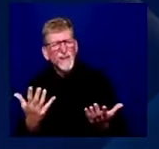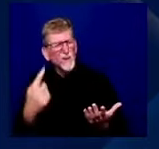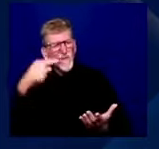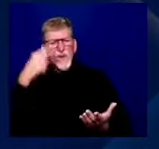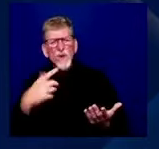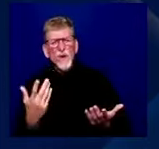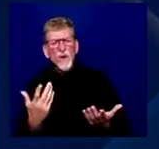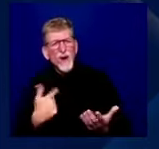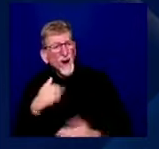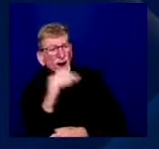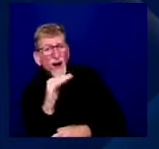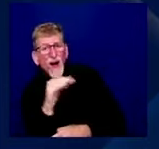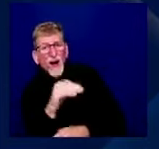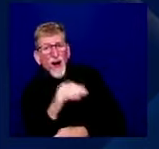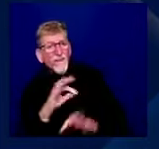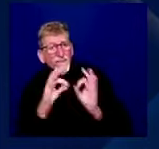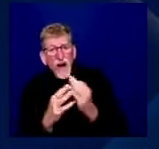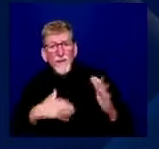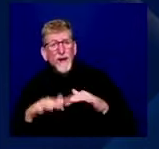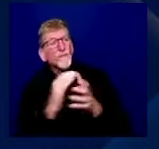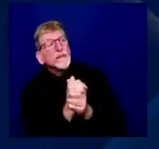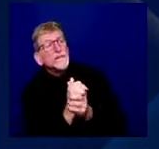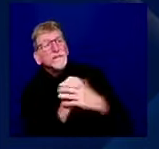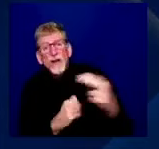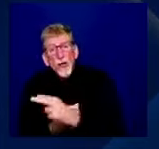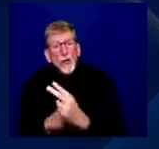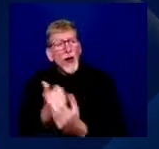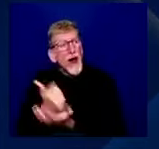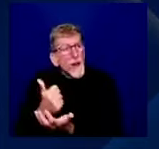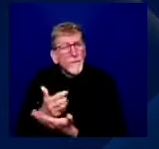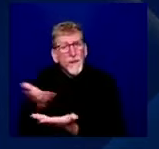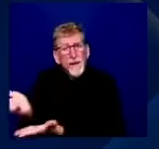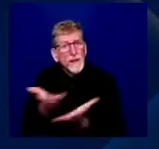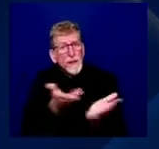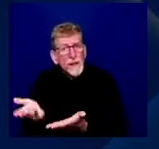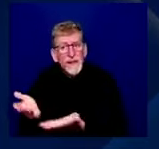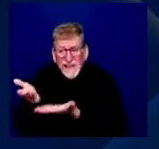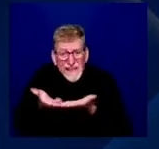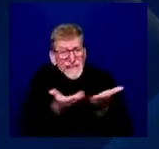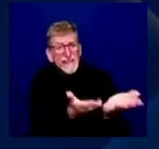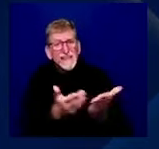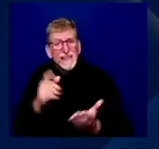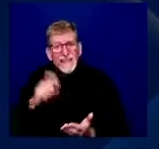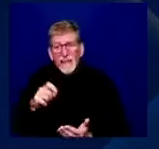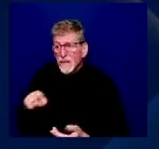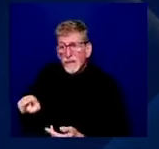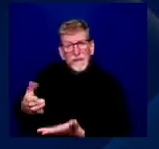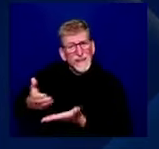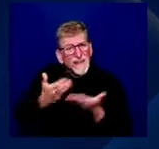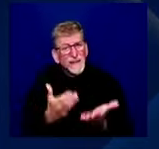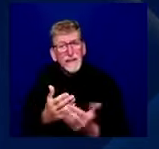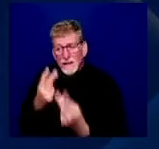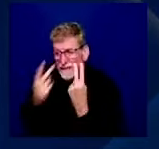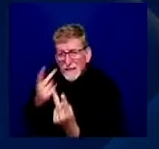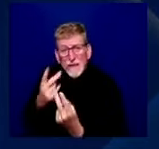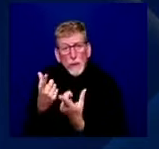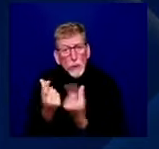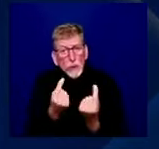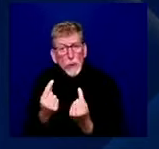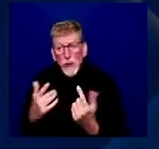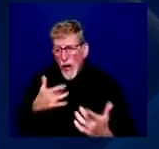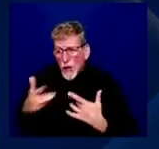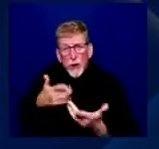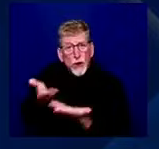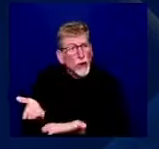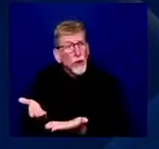myself begged for them to simply just hear her concerns. And so that afternoon, we walked into Cedarsana